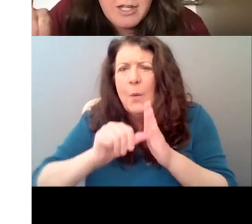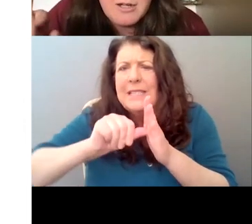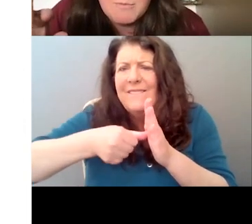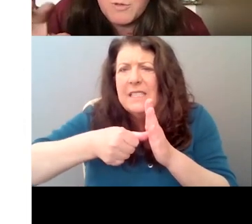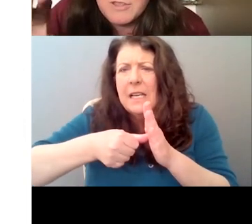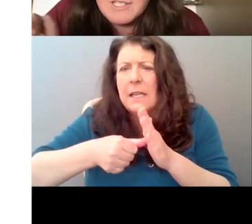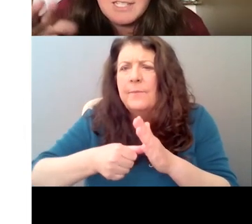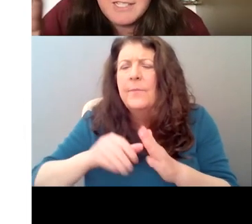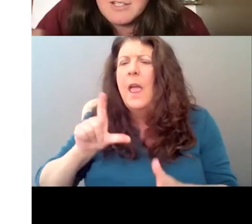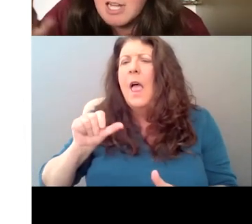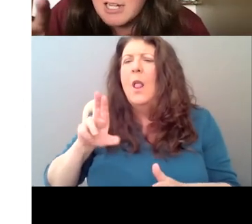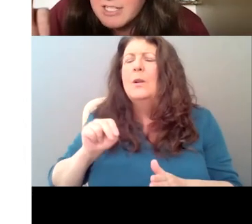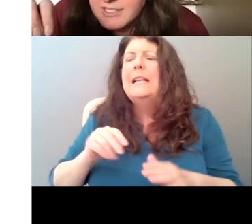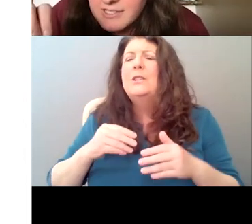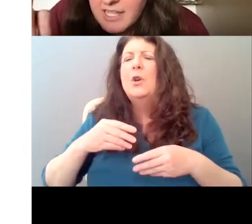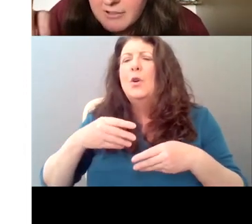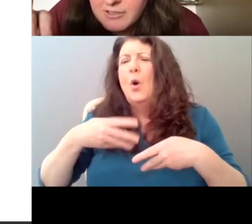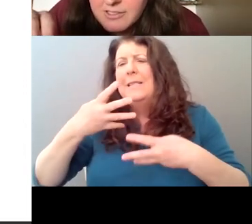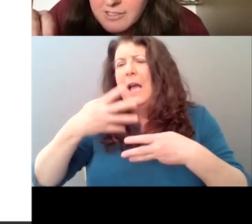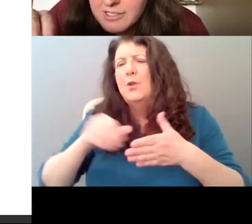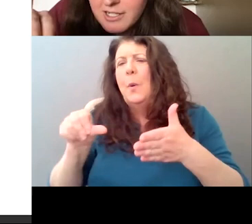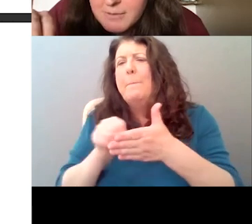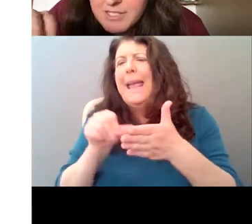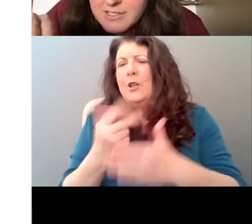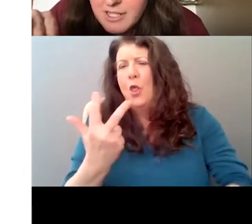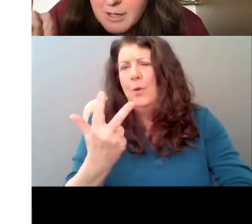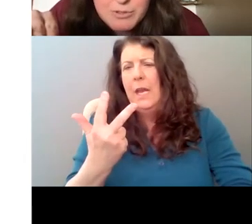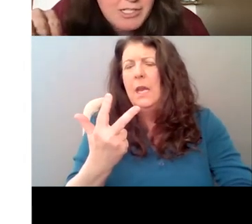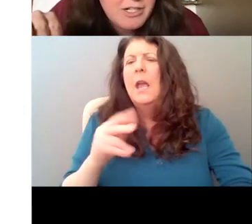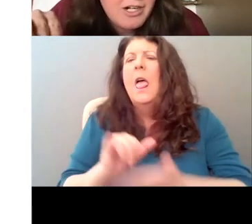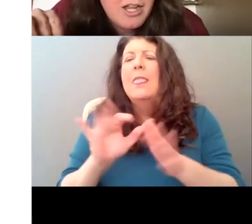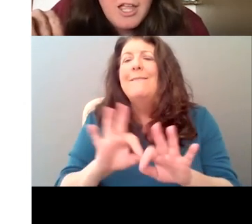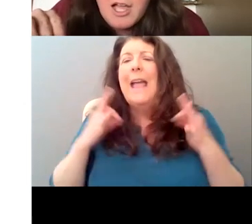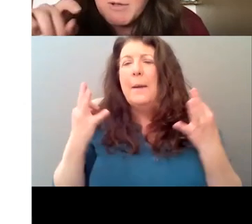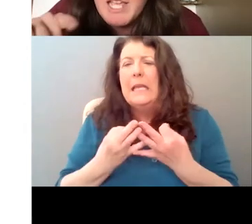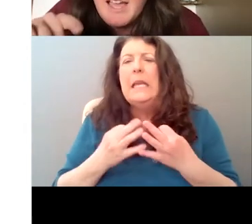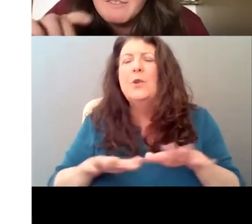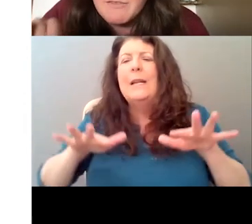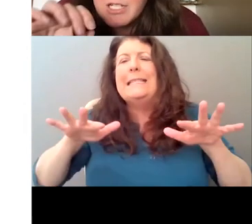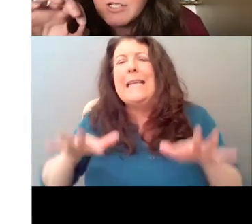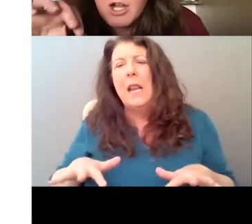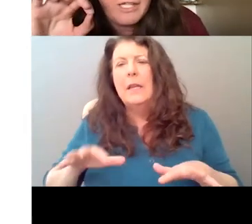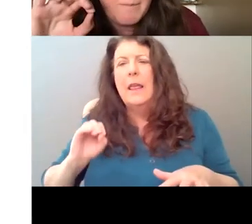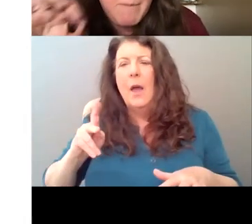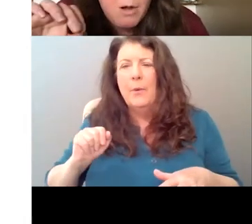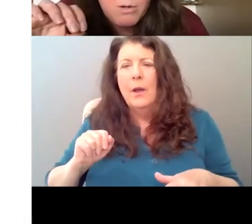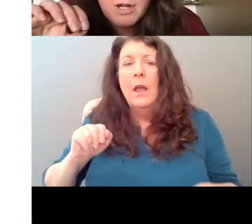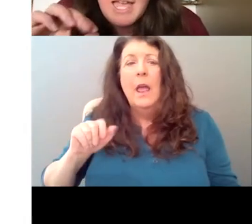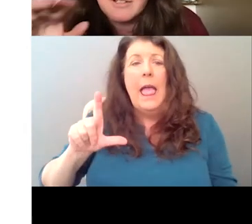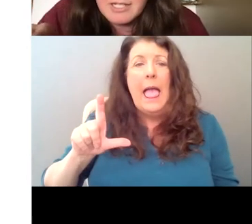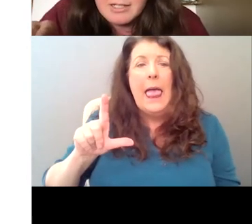um, where the Dickinson's are kind of getting settled, um, into the opera here. Um, and we have Lavinia talking